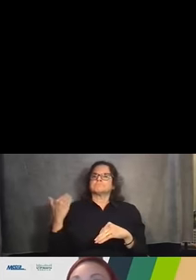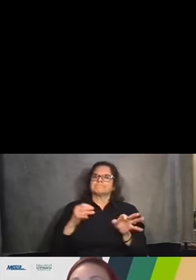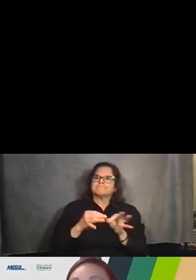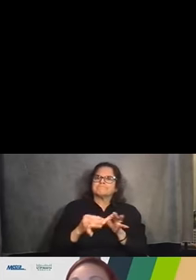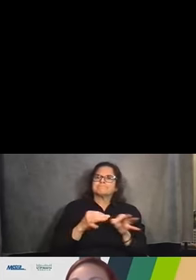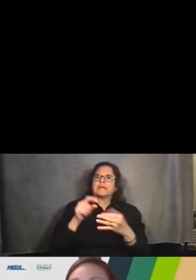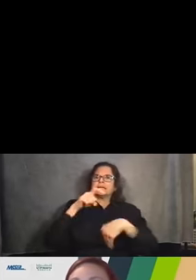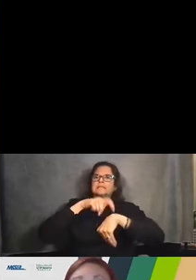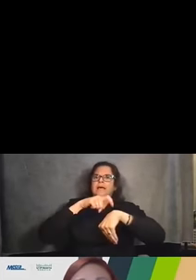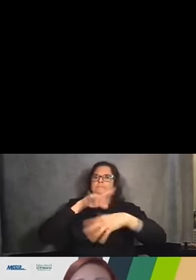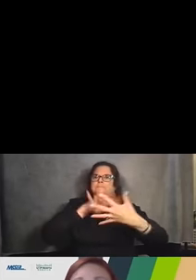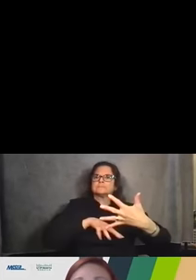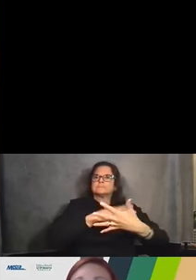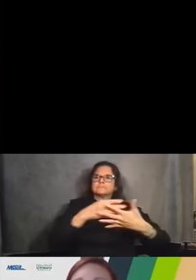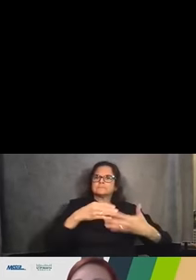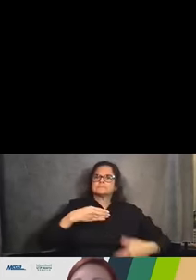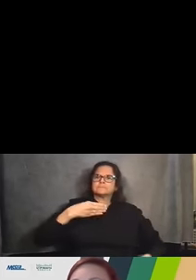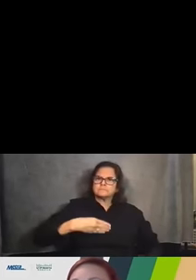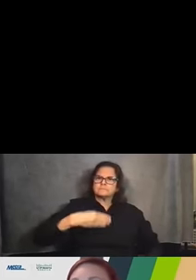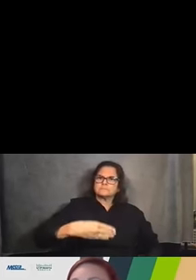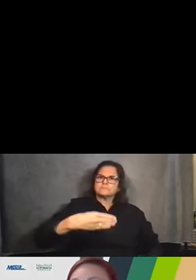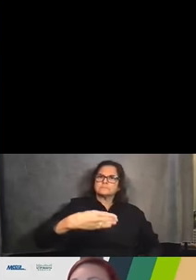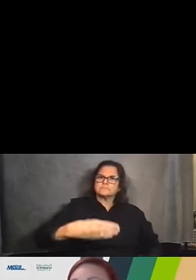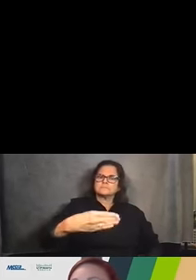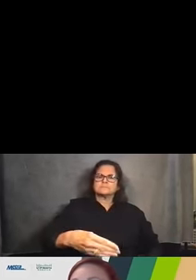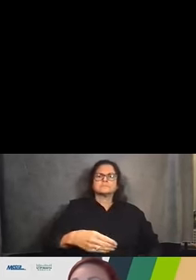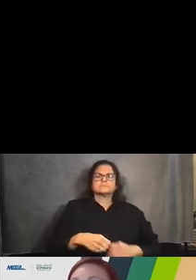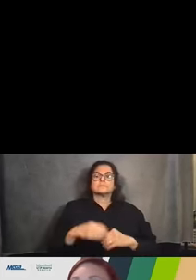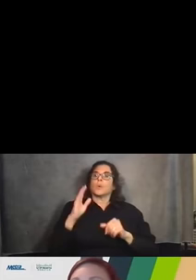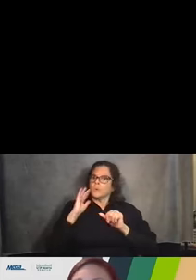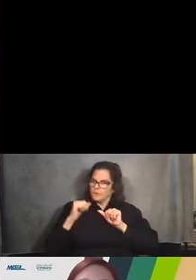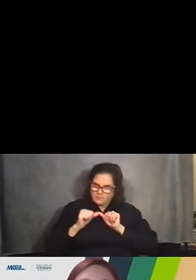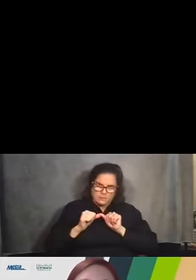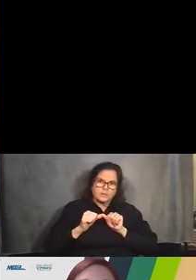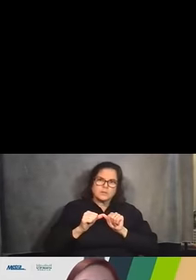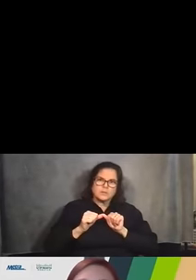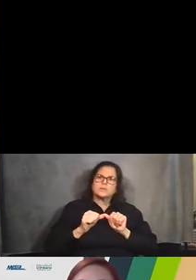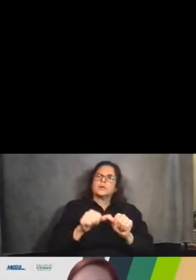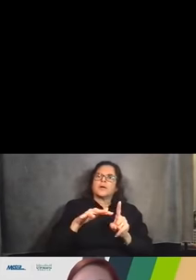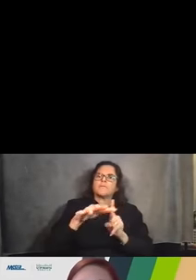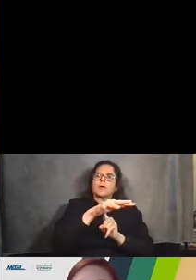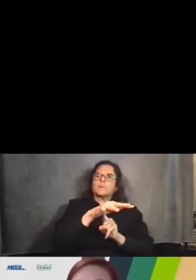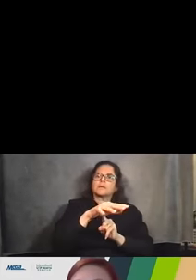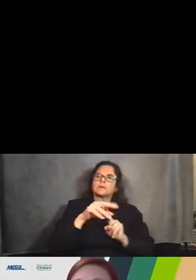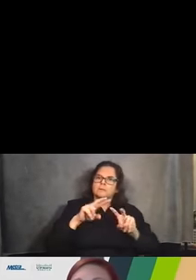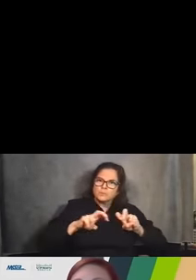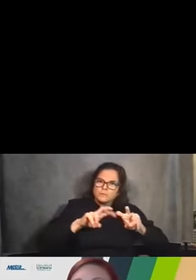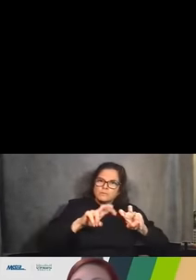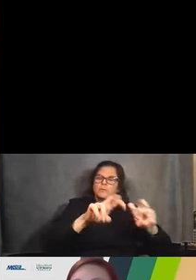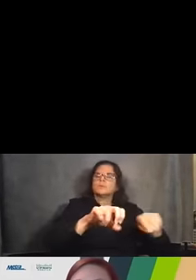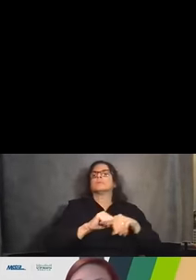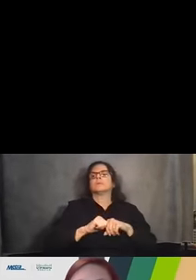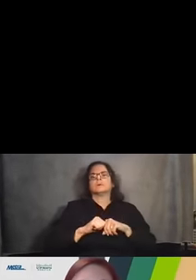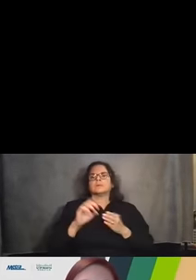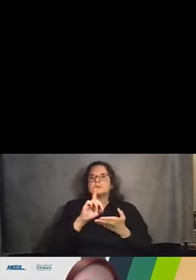will have or we will be continuing design development and the environmental review. We will also be coordinating with adjacent